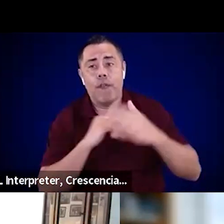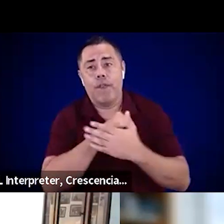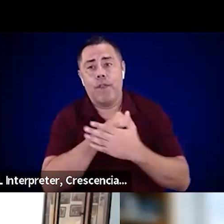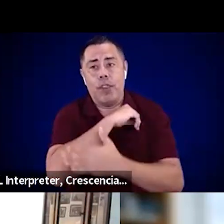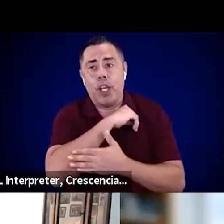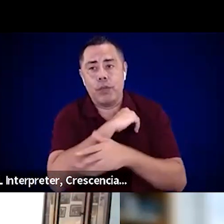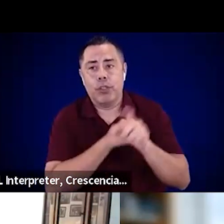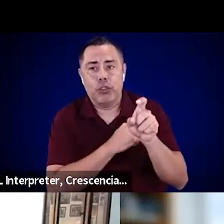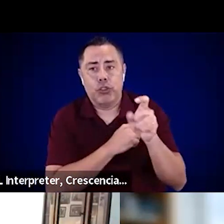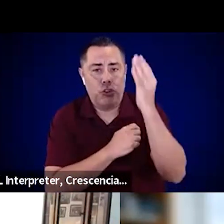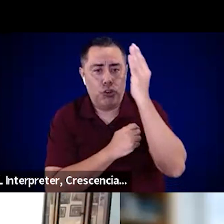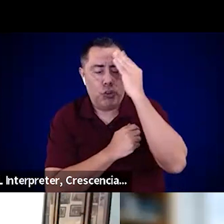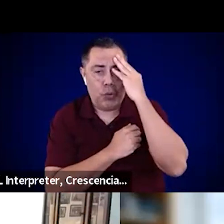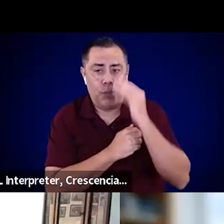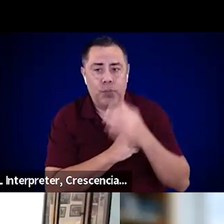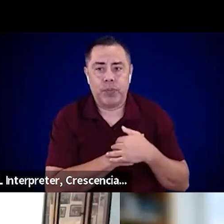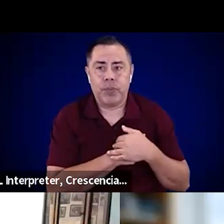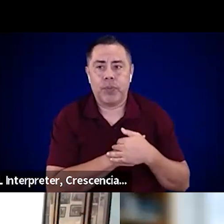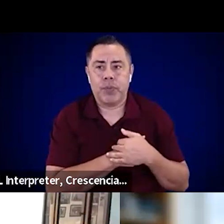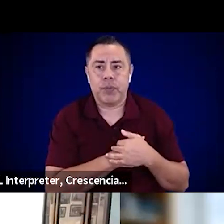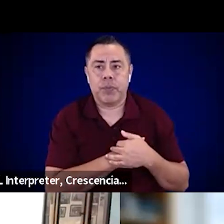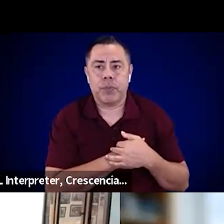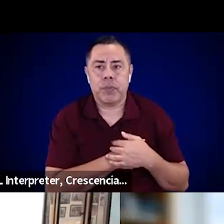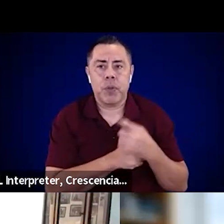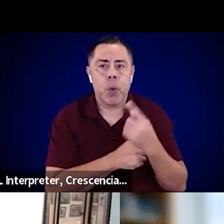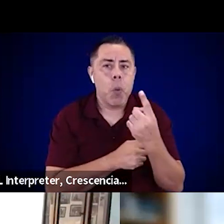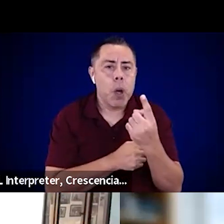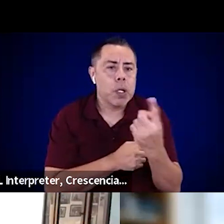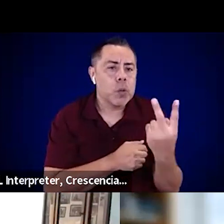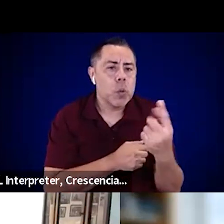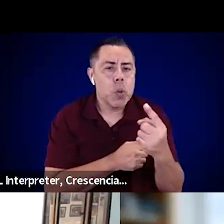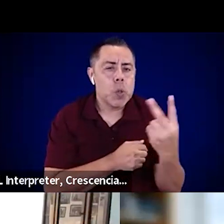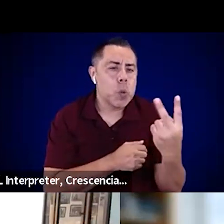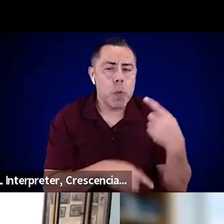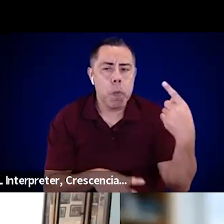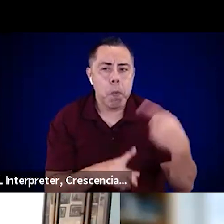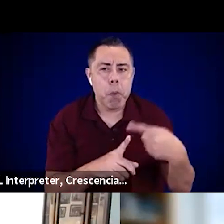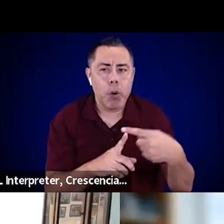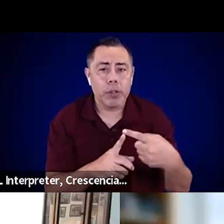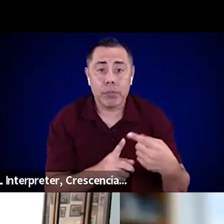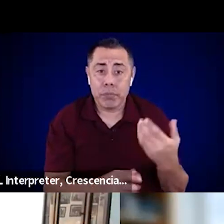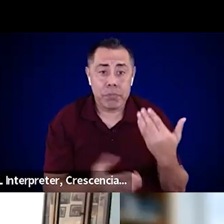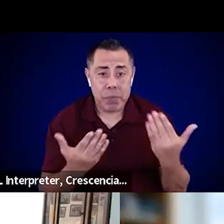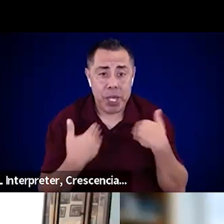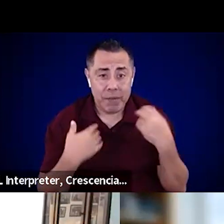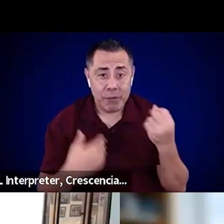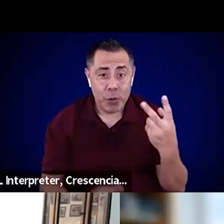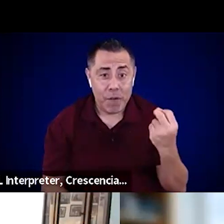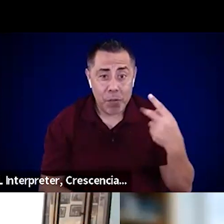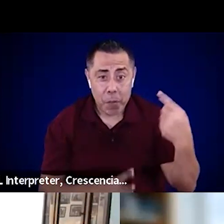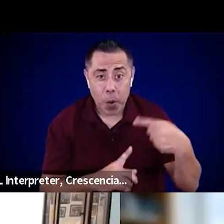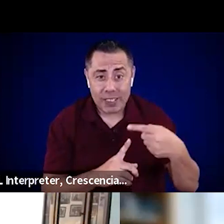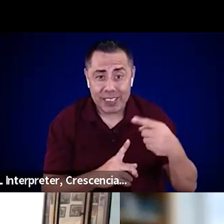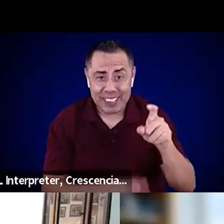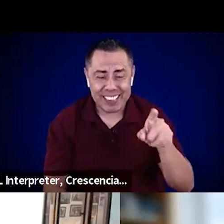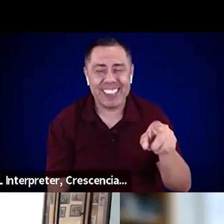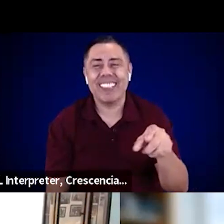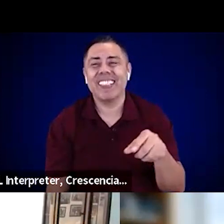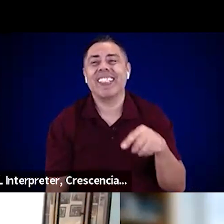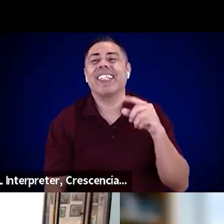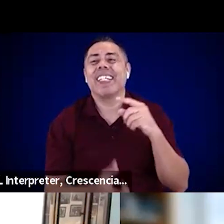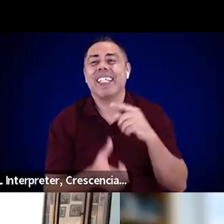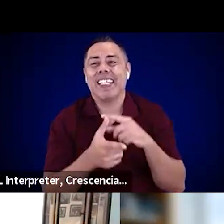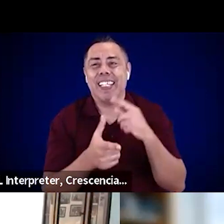If you've got a point or two or 12. And then the other part of that